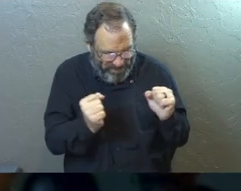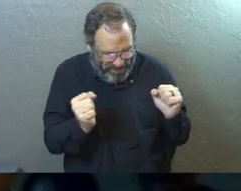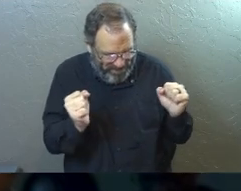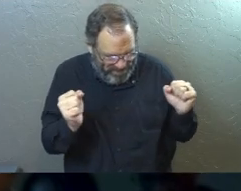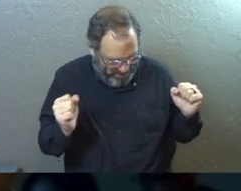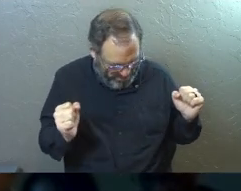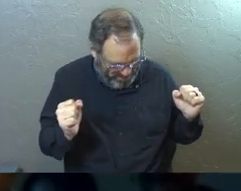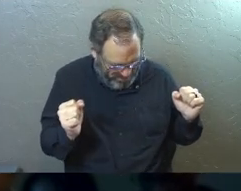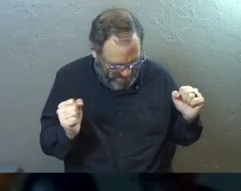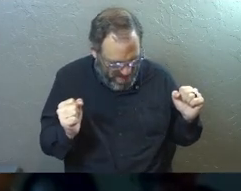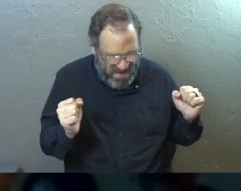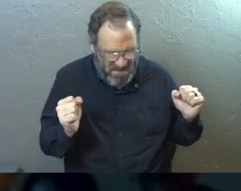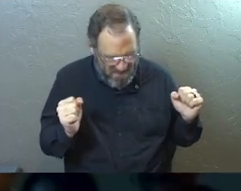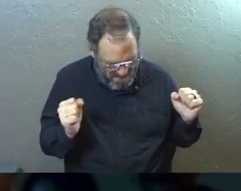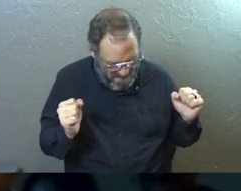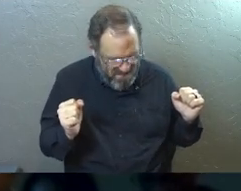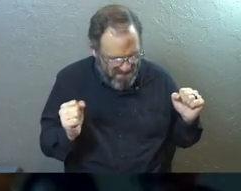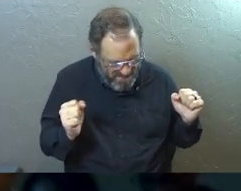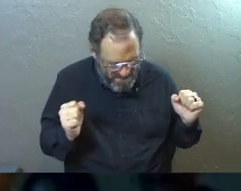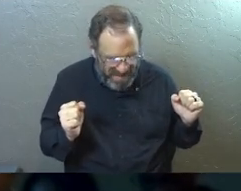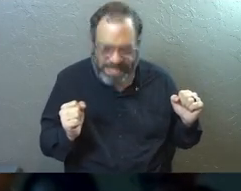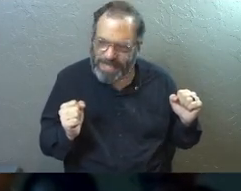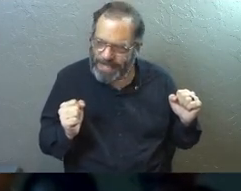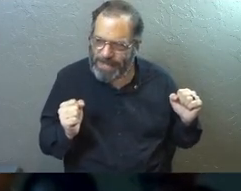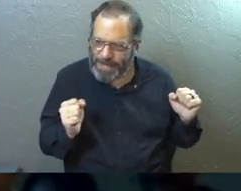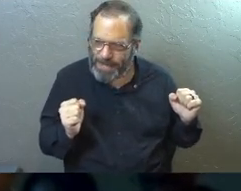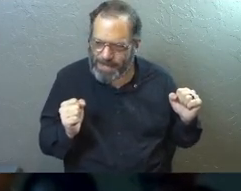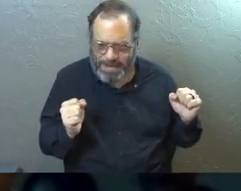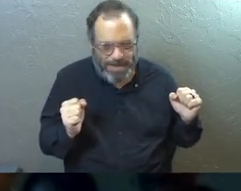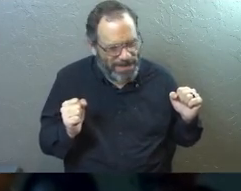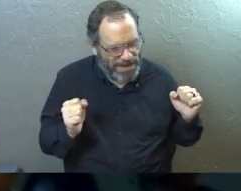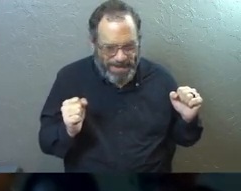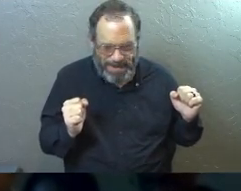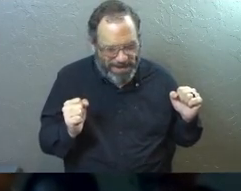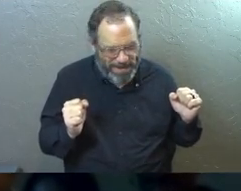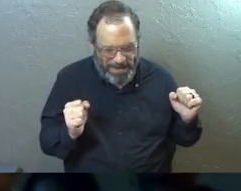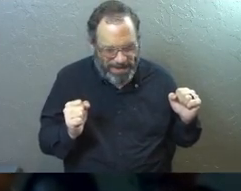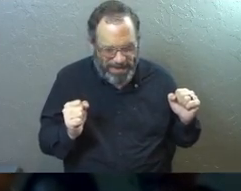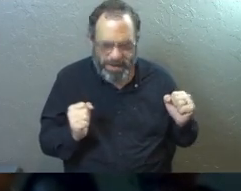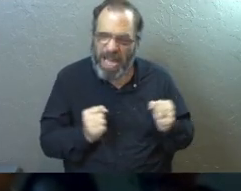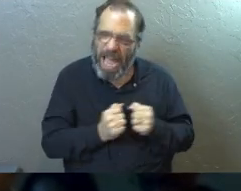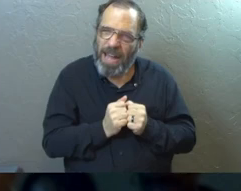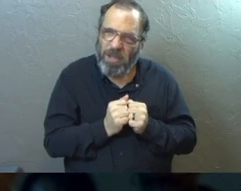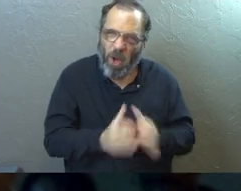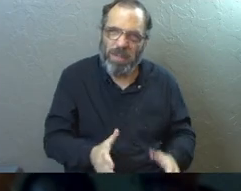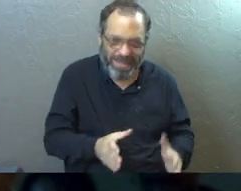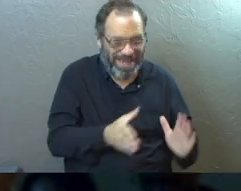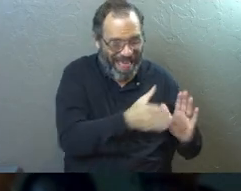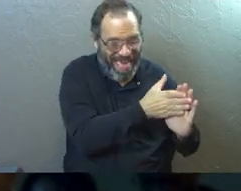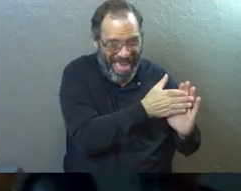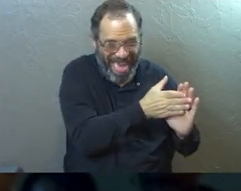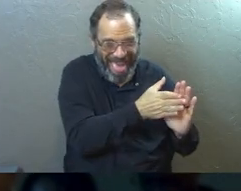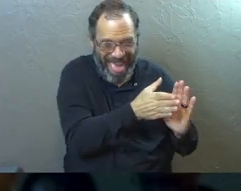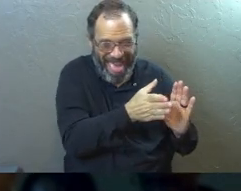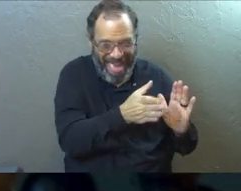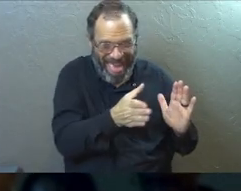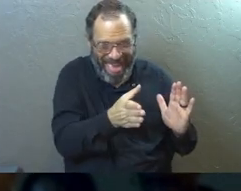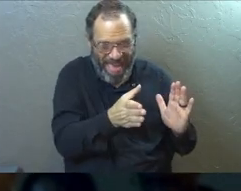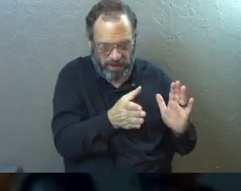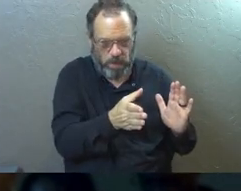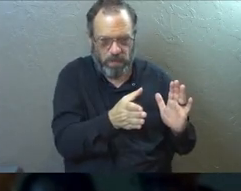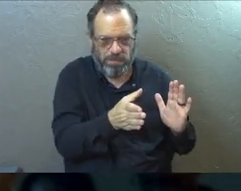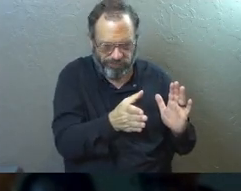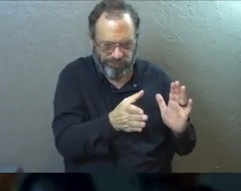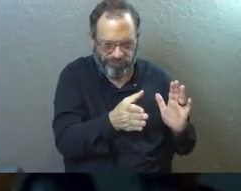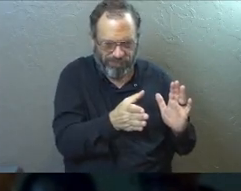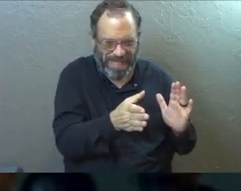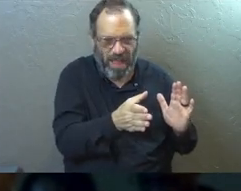moment, and see the places, and be honest to go, this is where I've kind of lost some of this. And maybe for you, it's